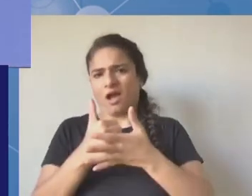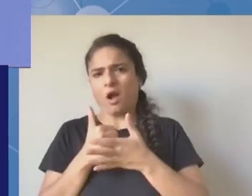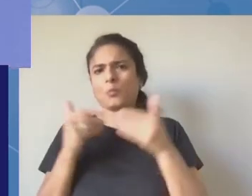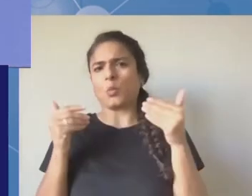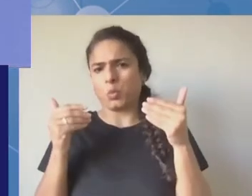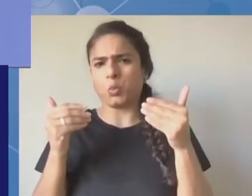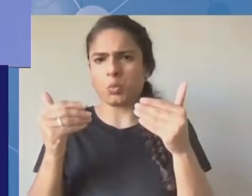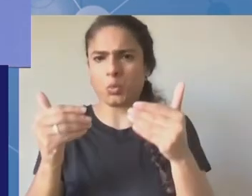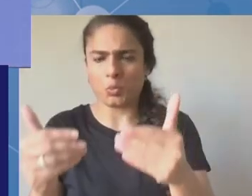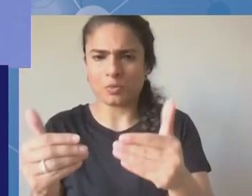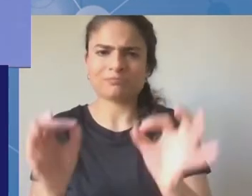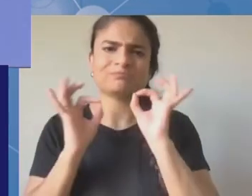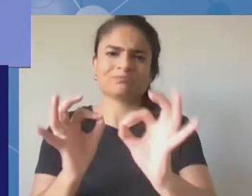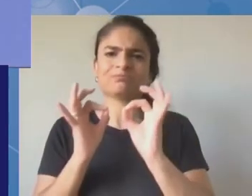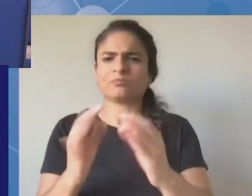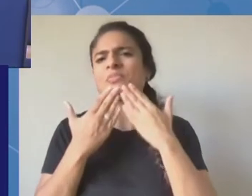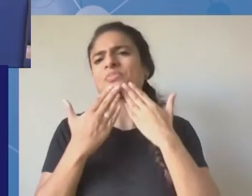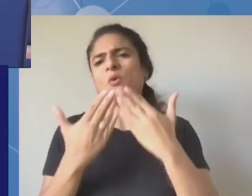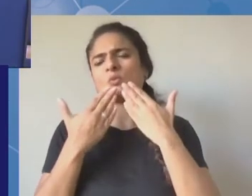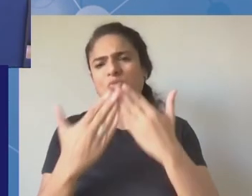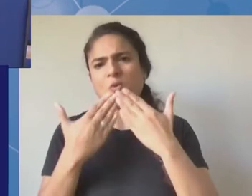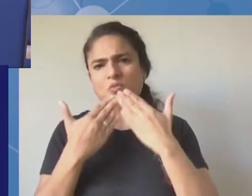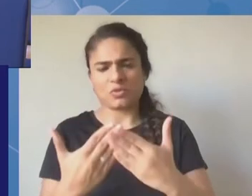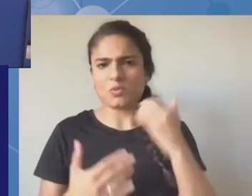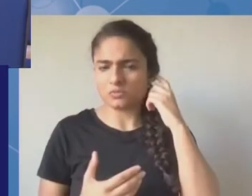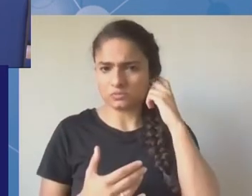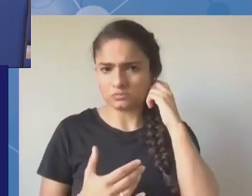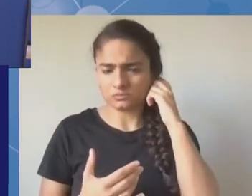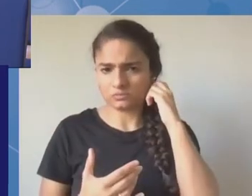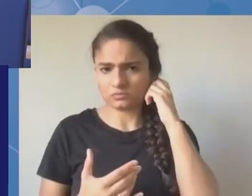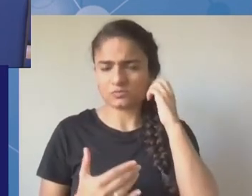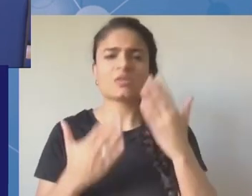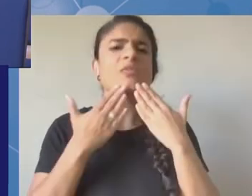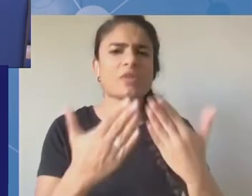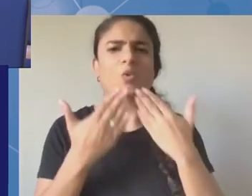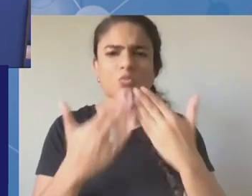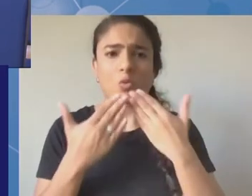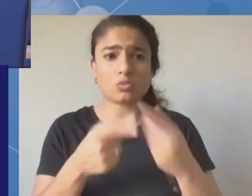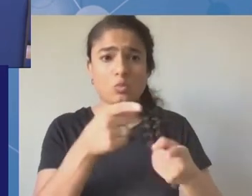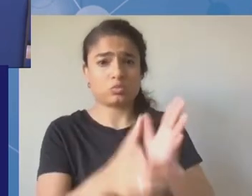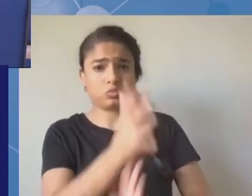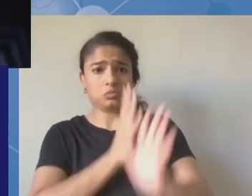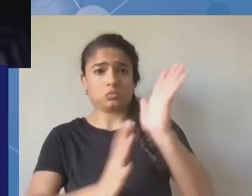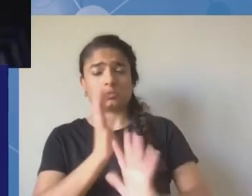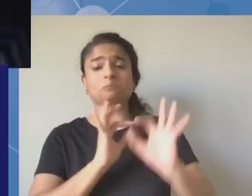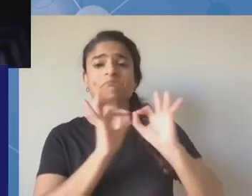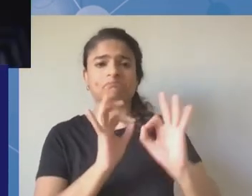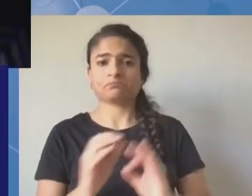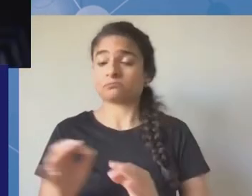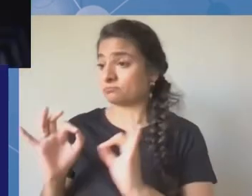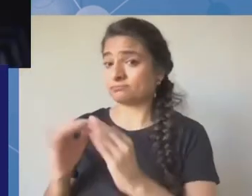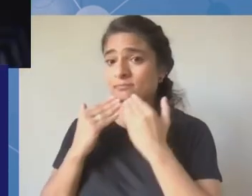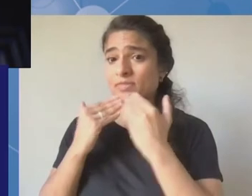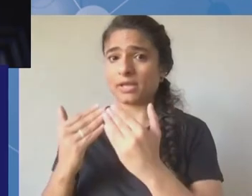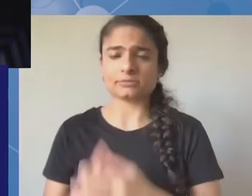uh thank you chengitai and the high table um my name is